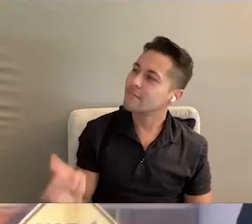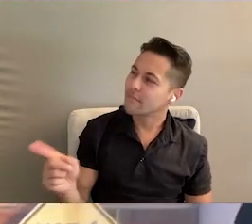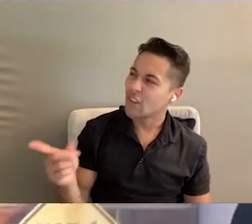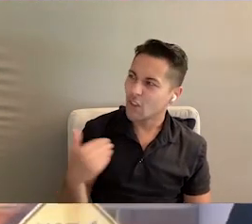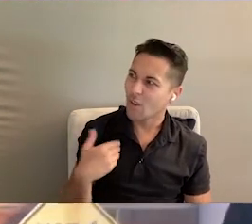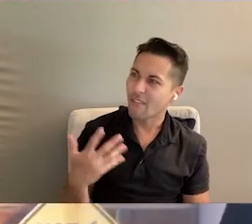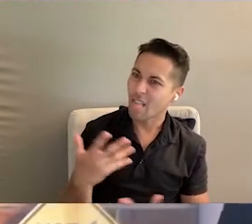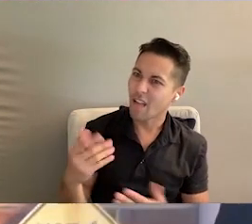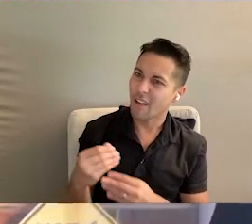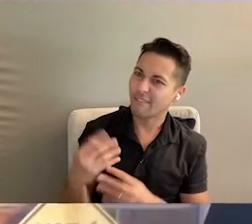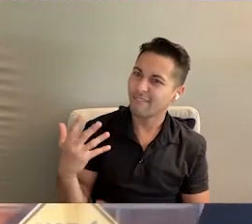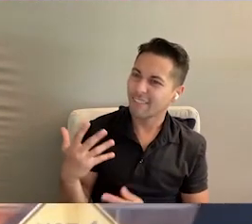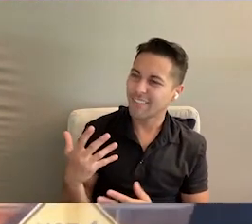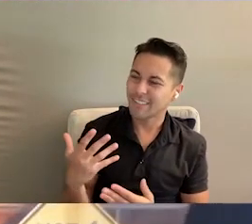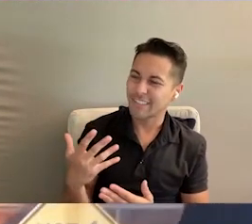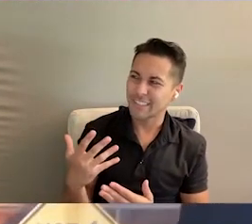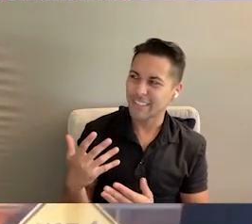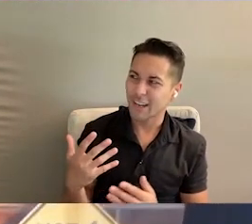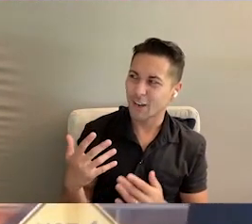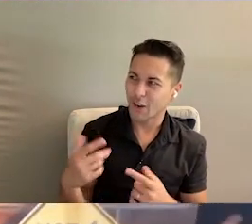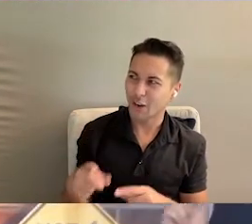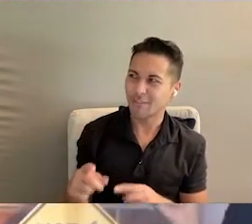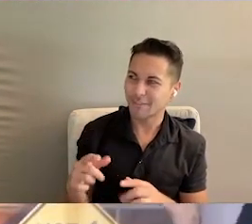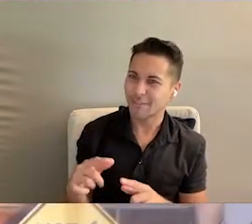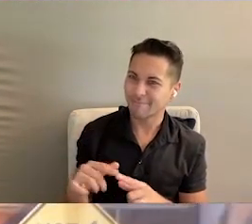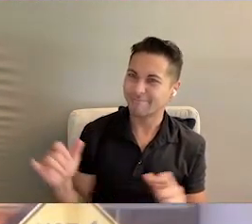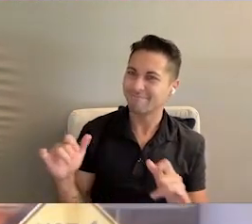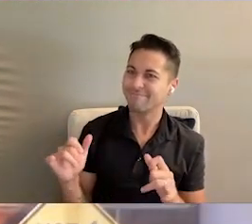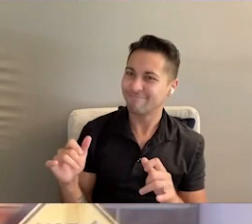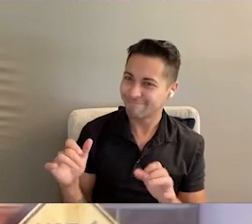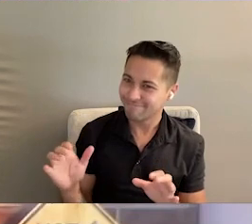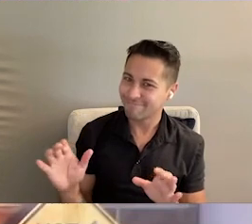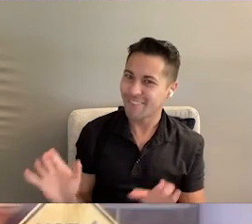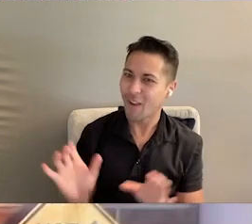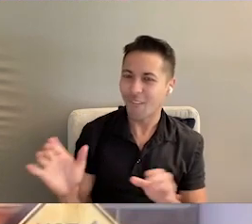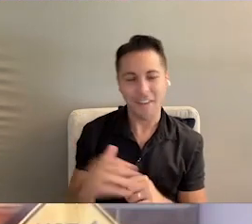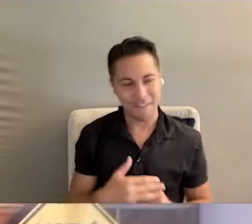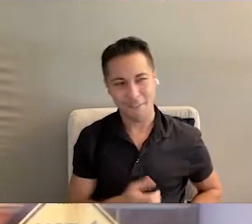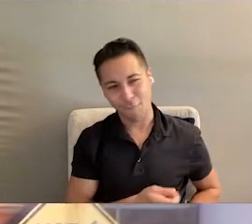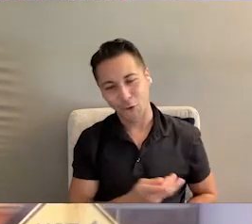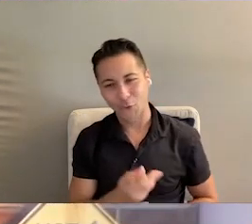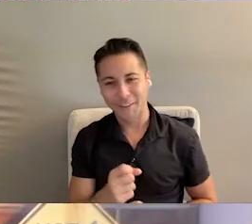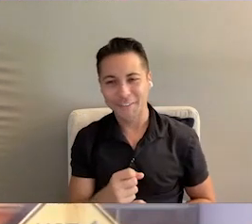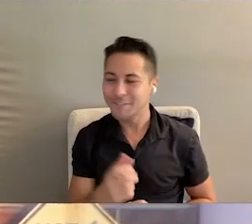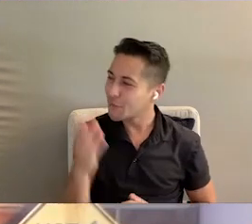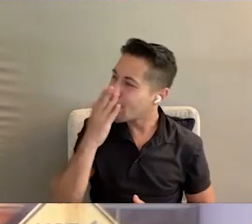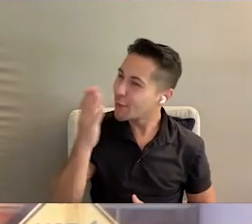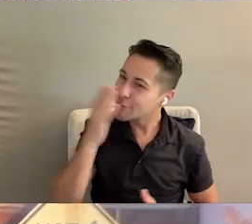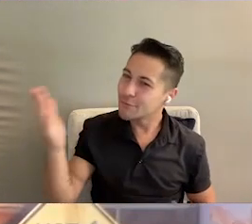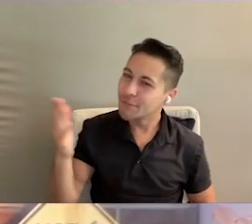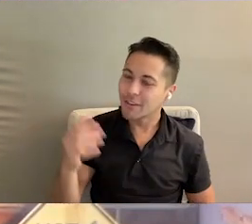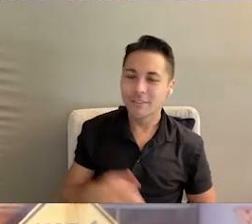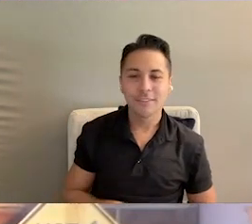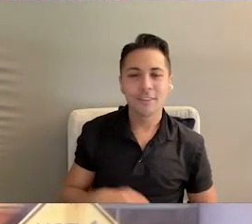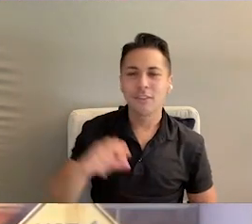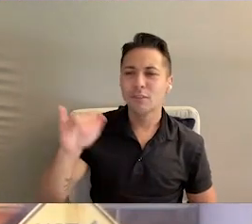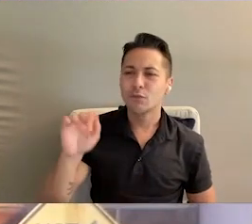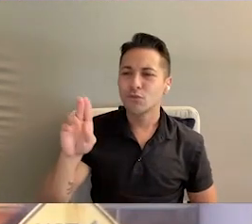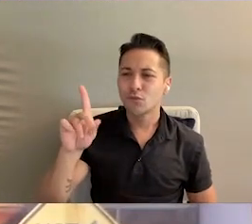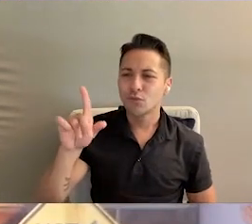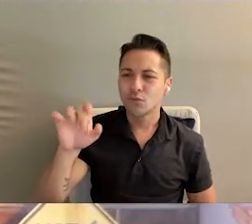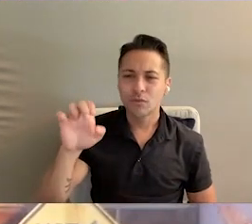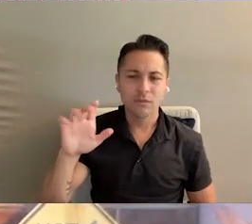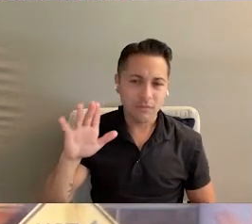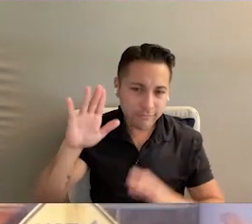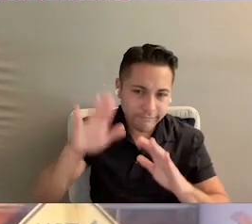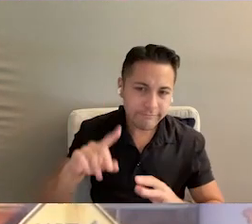You just have a couple things going on, right? Just a little bit. I forgot a couple. Just forgot, yeah. So thank you so much for that. Julie, what's